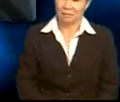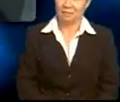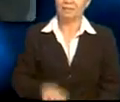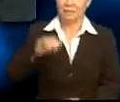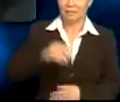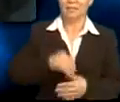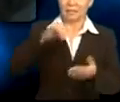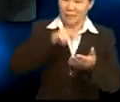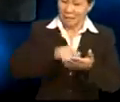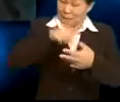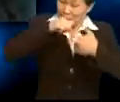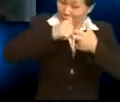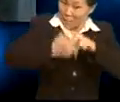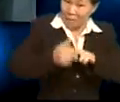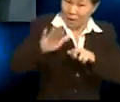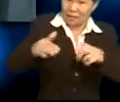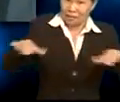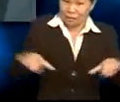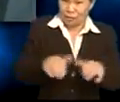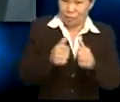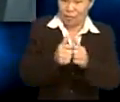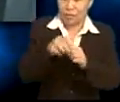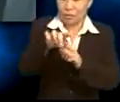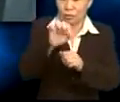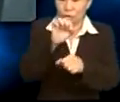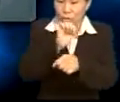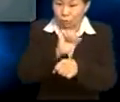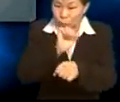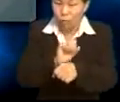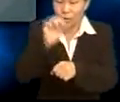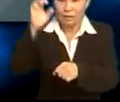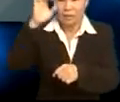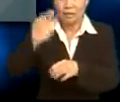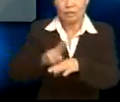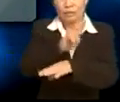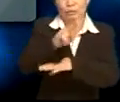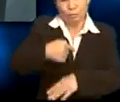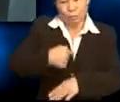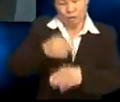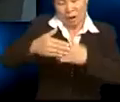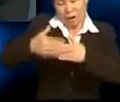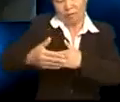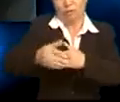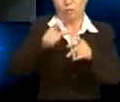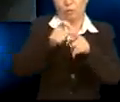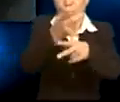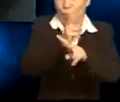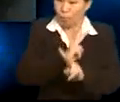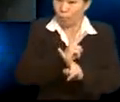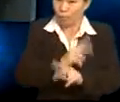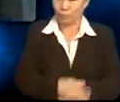Here's Farhan's problem. It has to do with his choice of words. He used me after the word borrow.